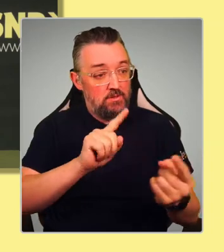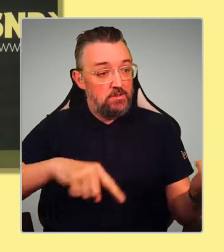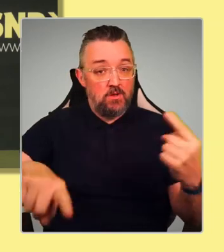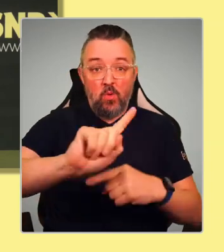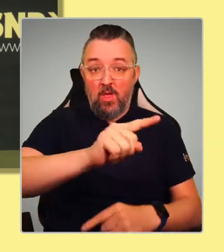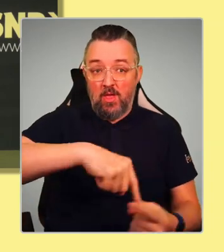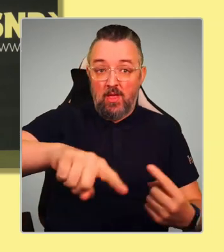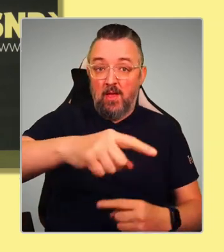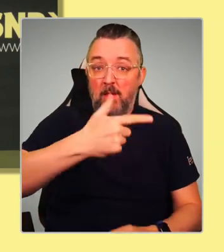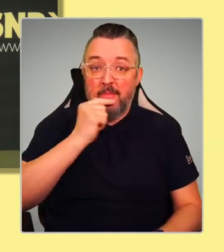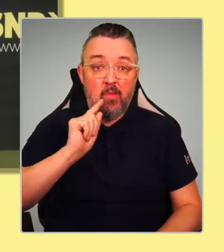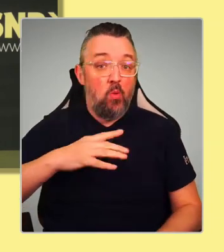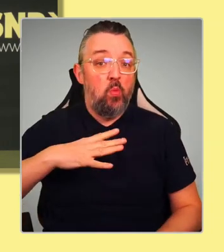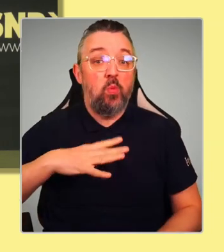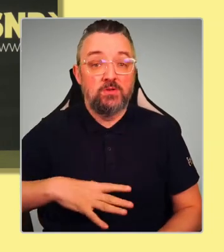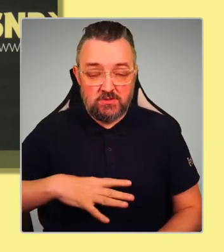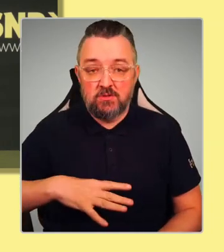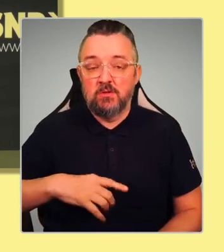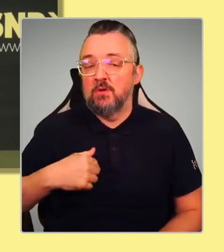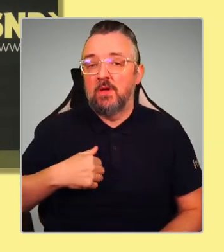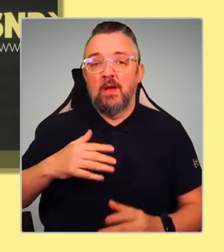we do need to look at the legal advice.